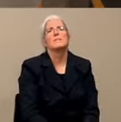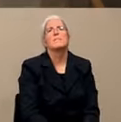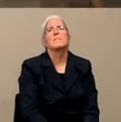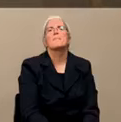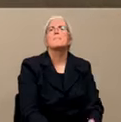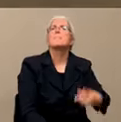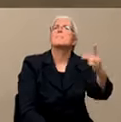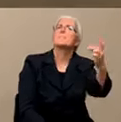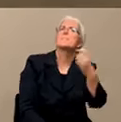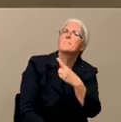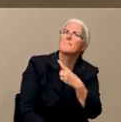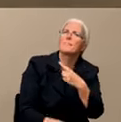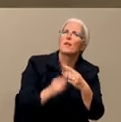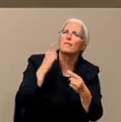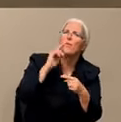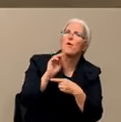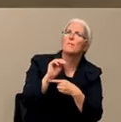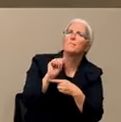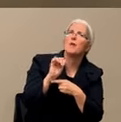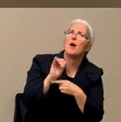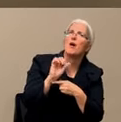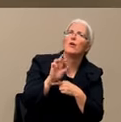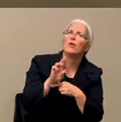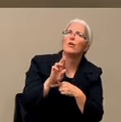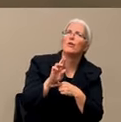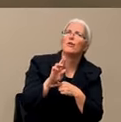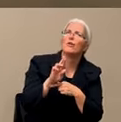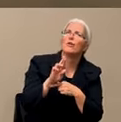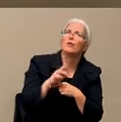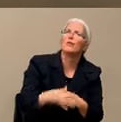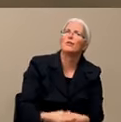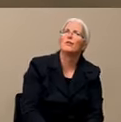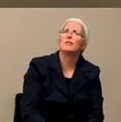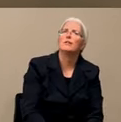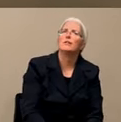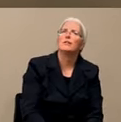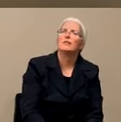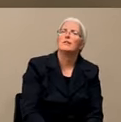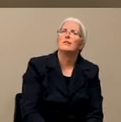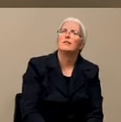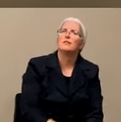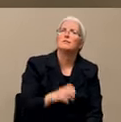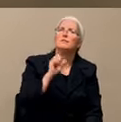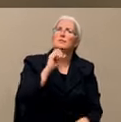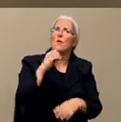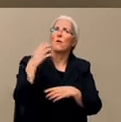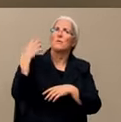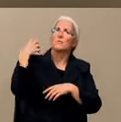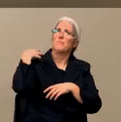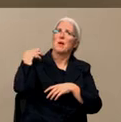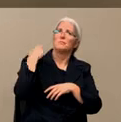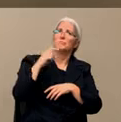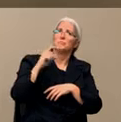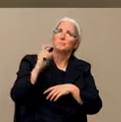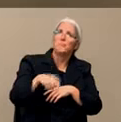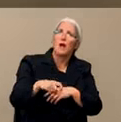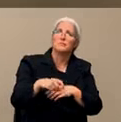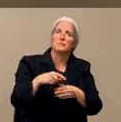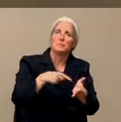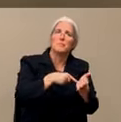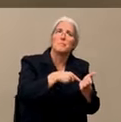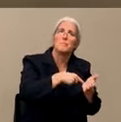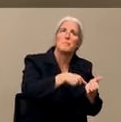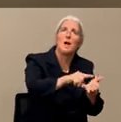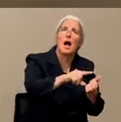mayor. Mr. Mayor, is an employer required to pay hazard pay to their employees during this time?